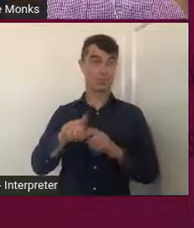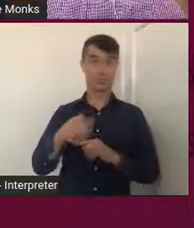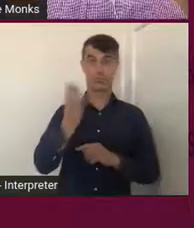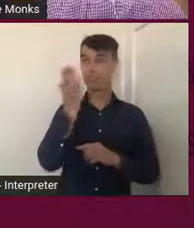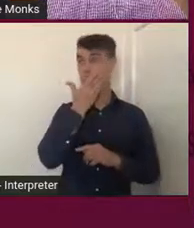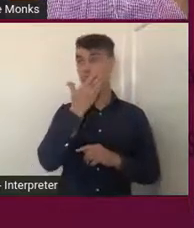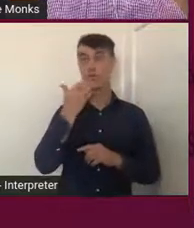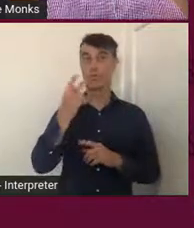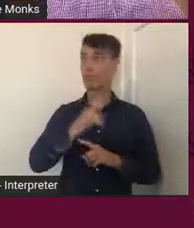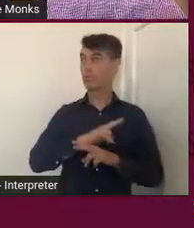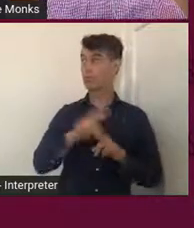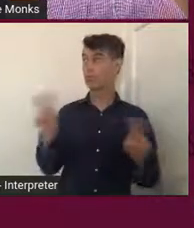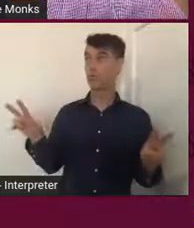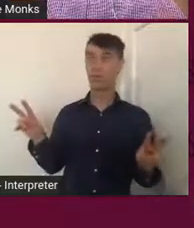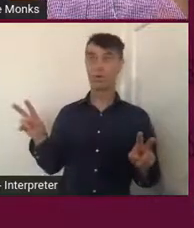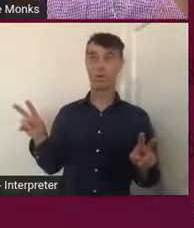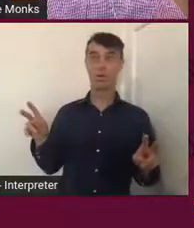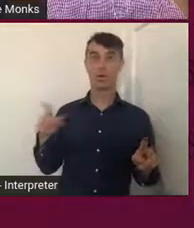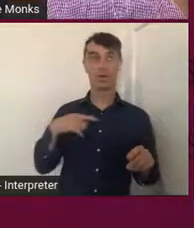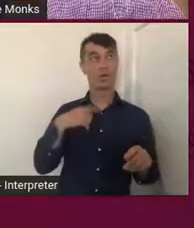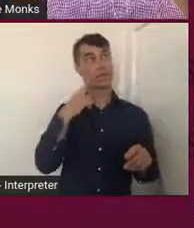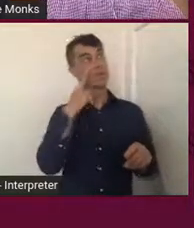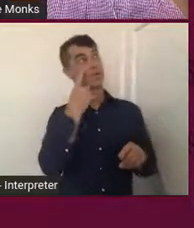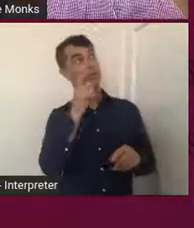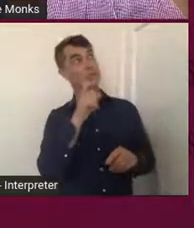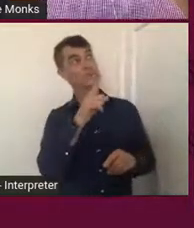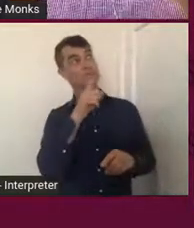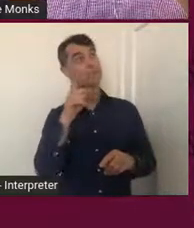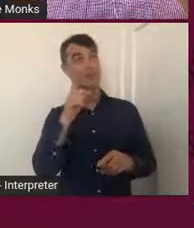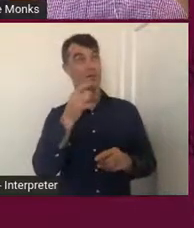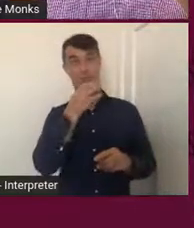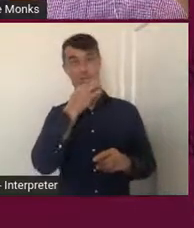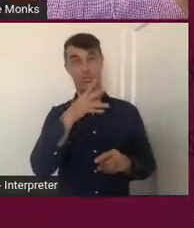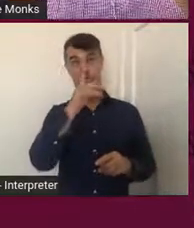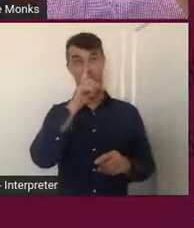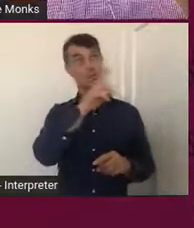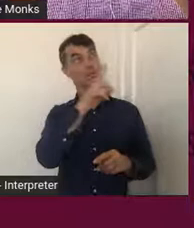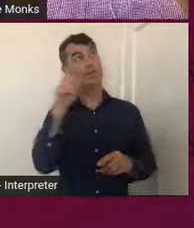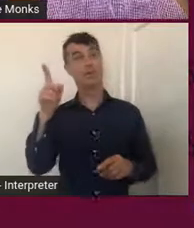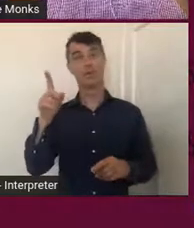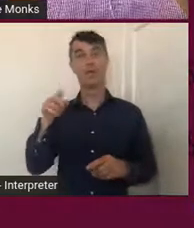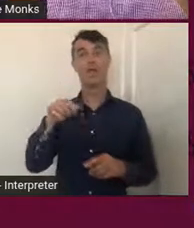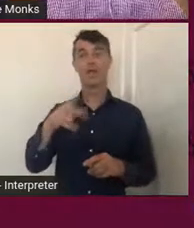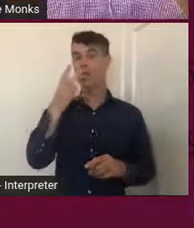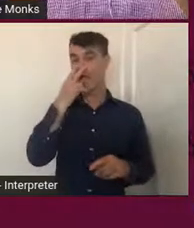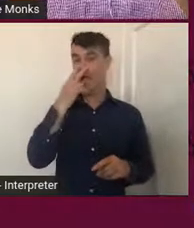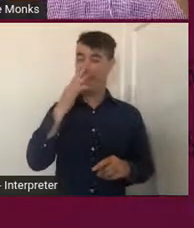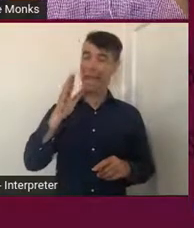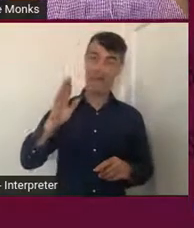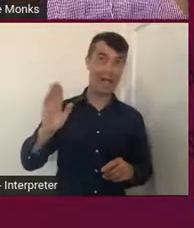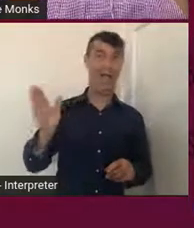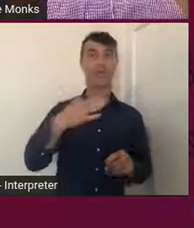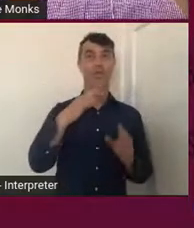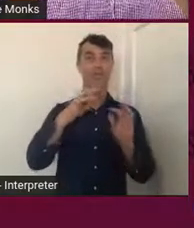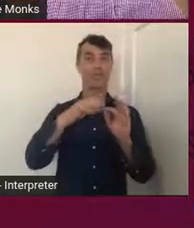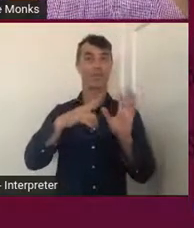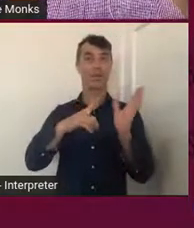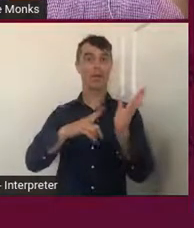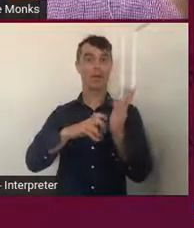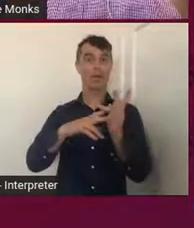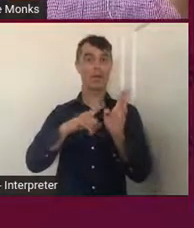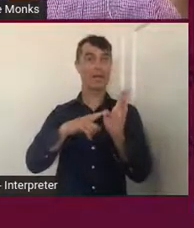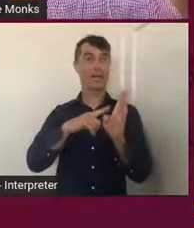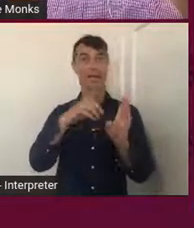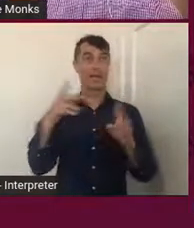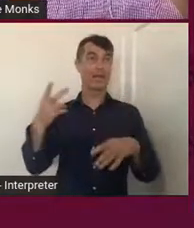scared and I could see maybe one person out on their balcony. that night there, every balcony along Tamarama was